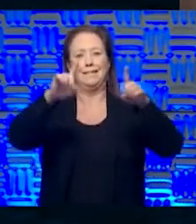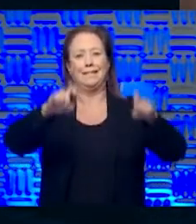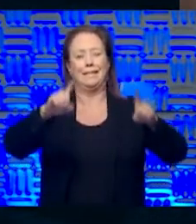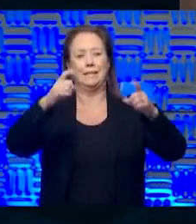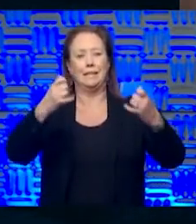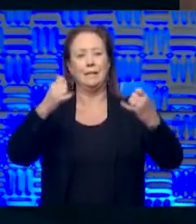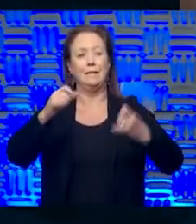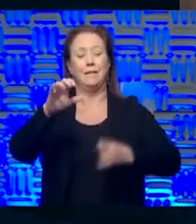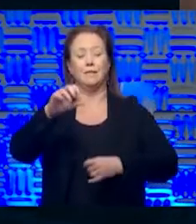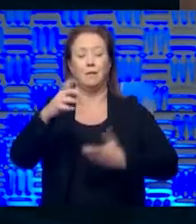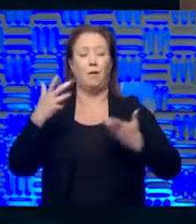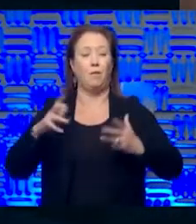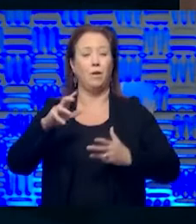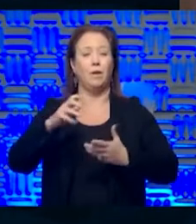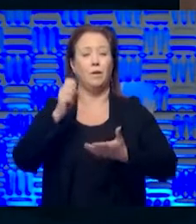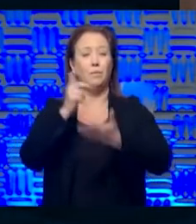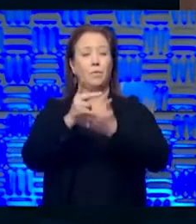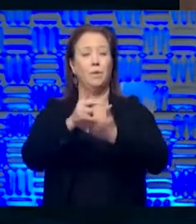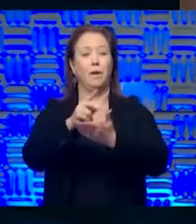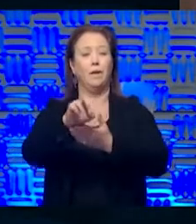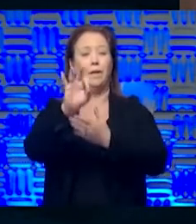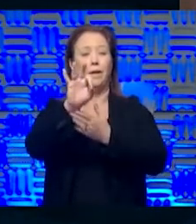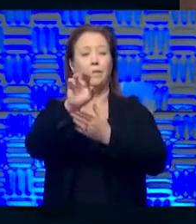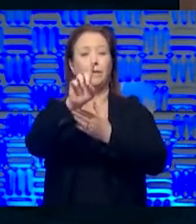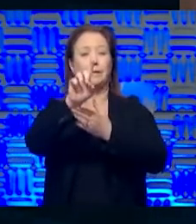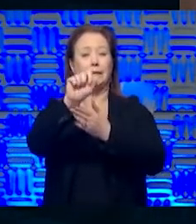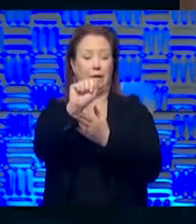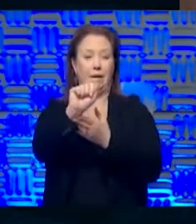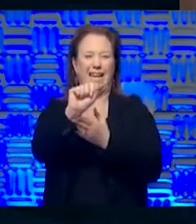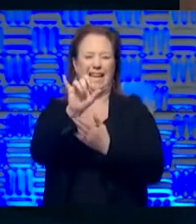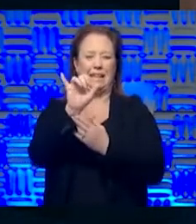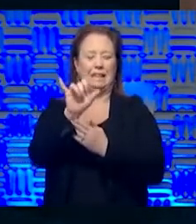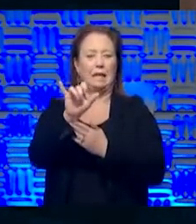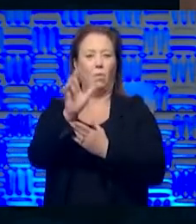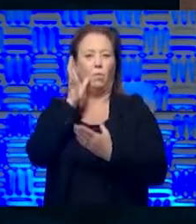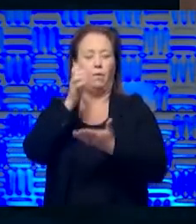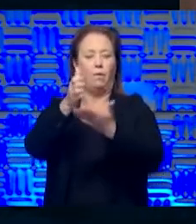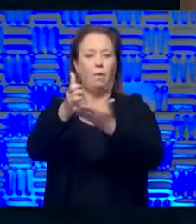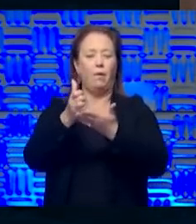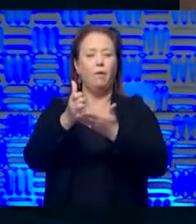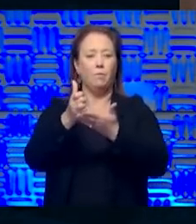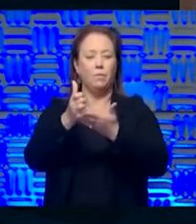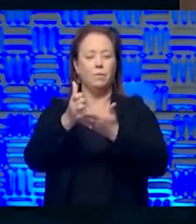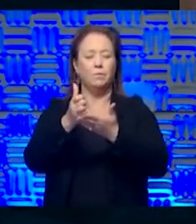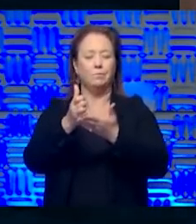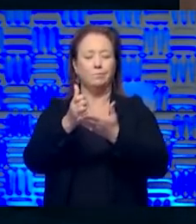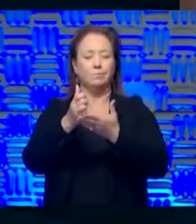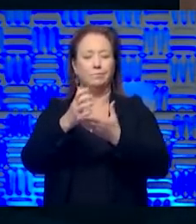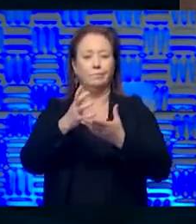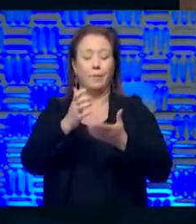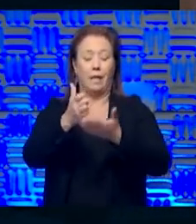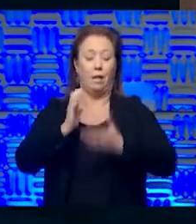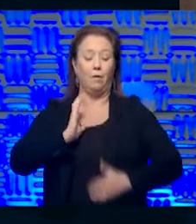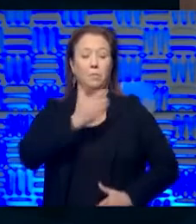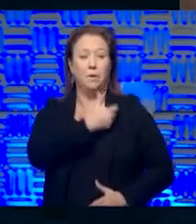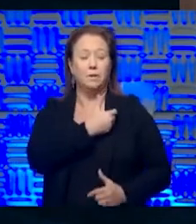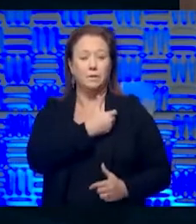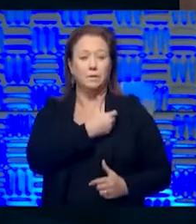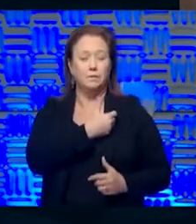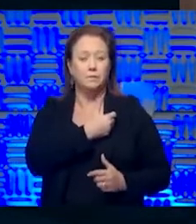that's FDA approved. And that will be one of the things that will help to be one piece of the puzzle. It alone